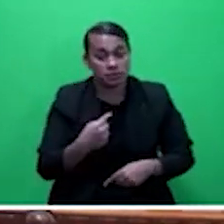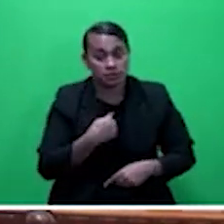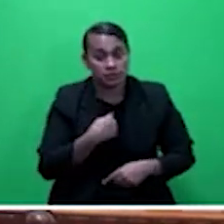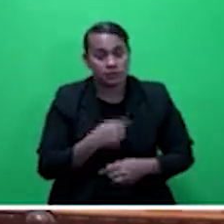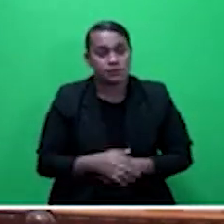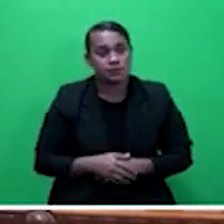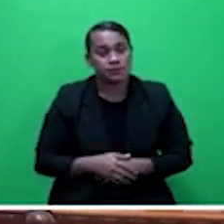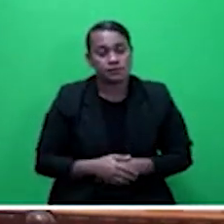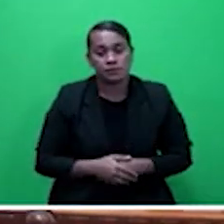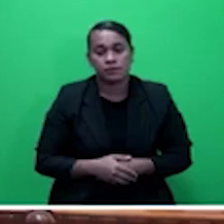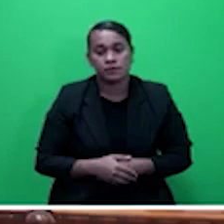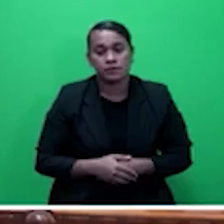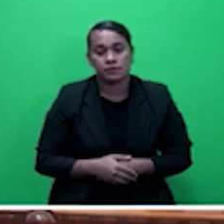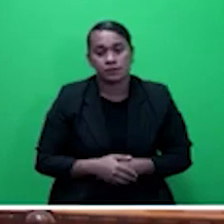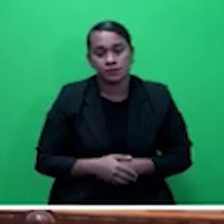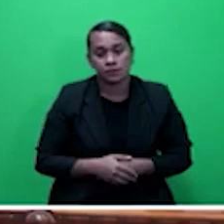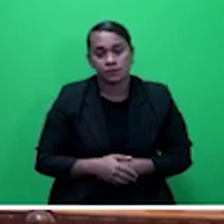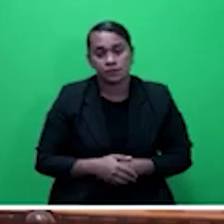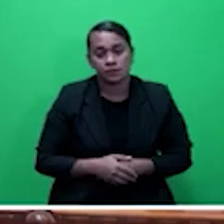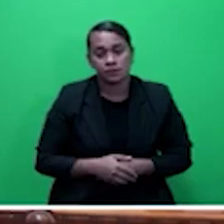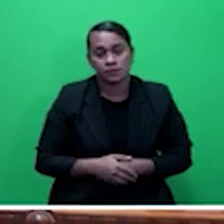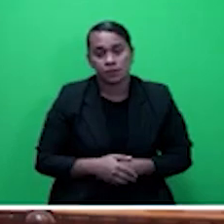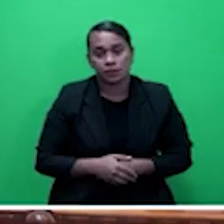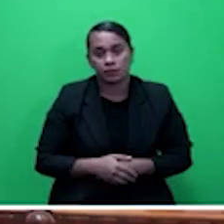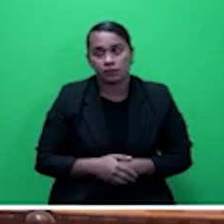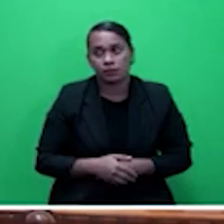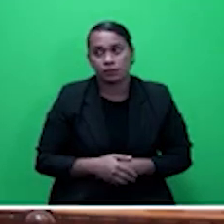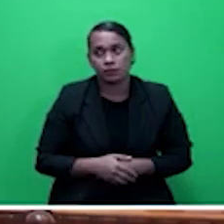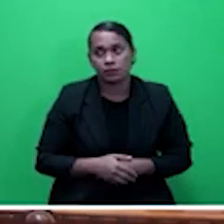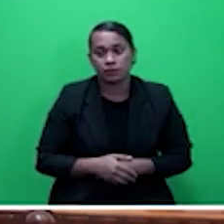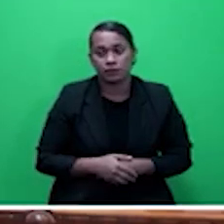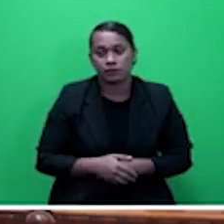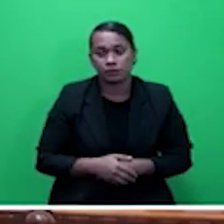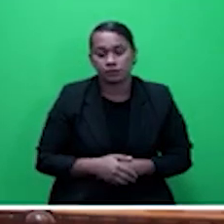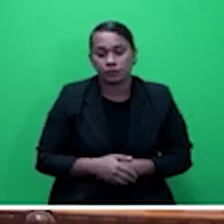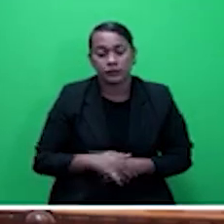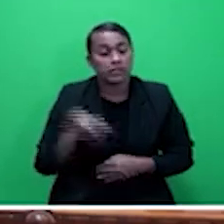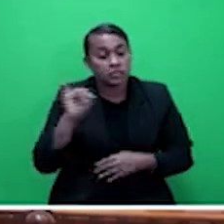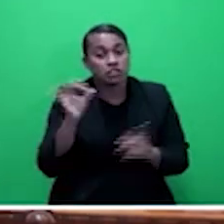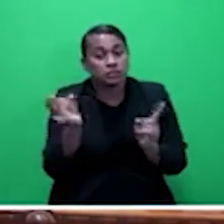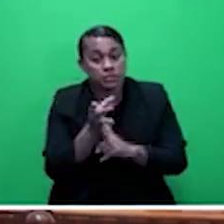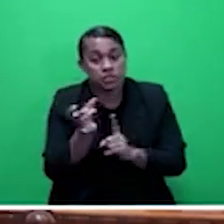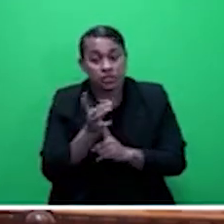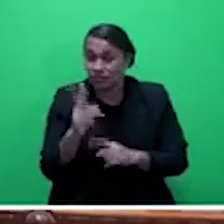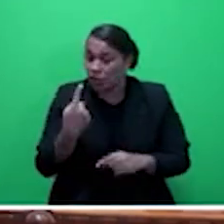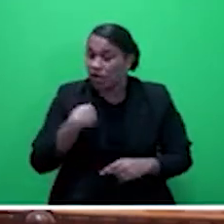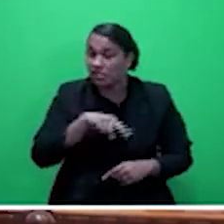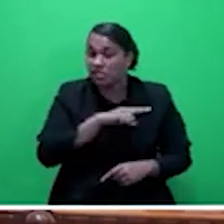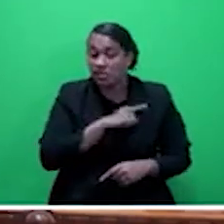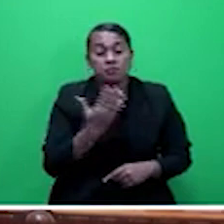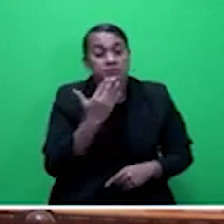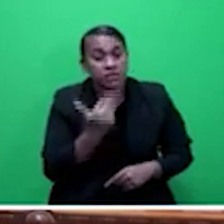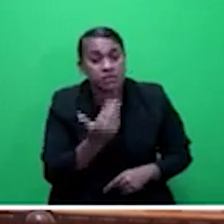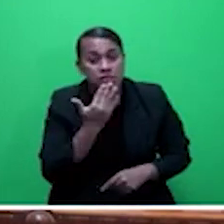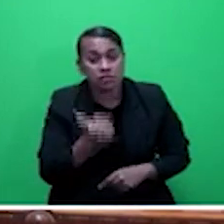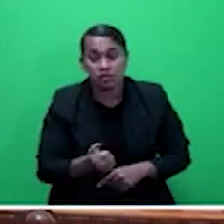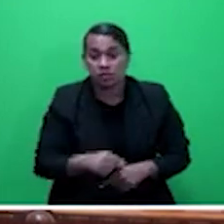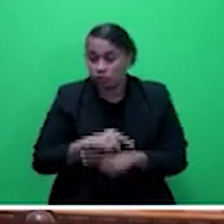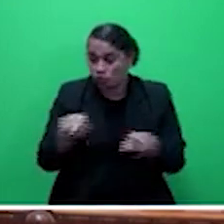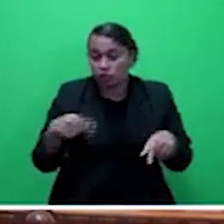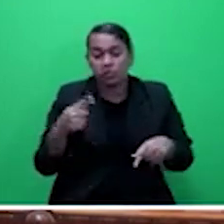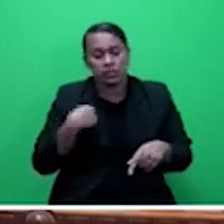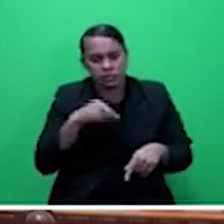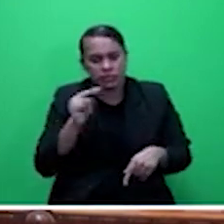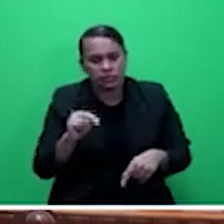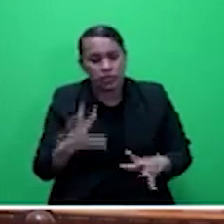underline the message that insurance is so critical to us. And we must, as leaders, embrace it totally so that